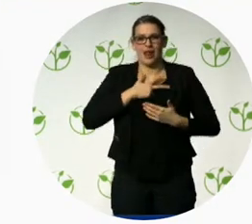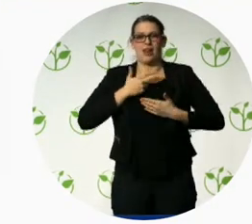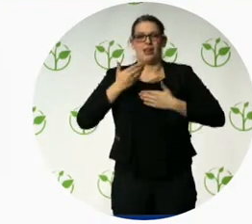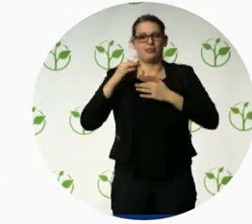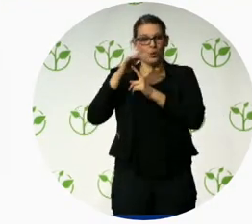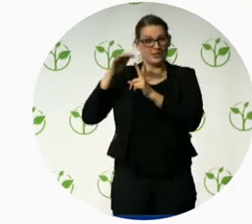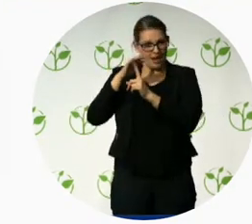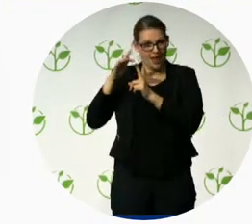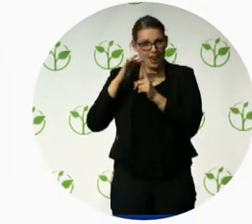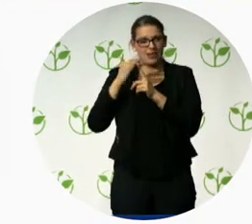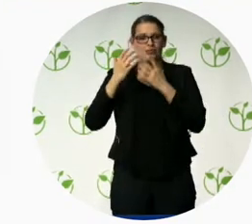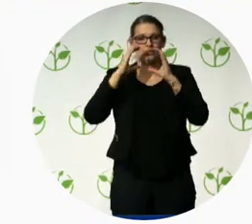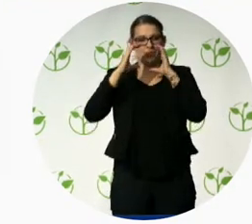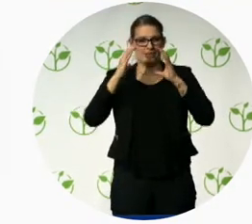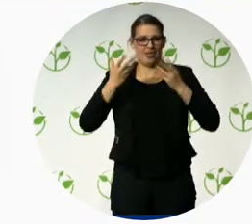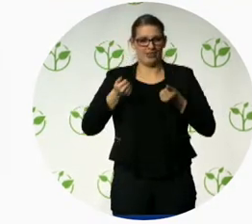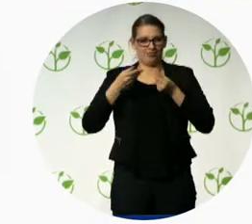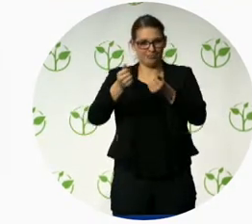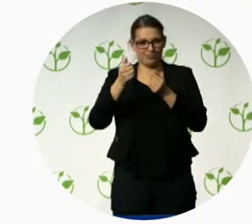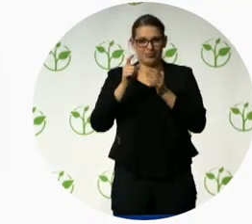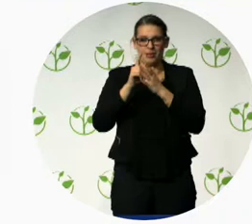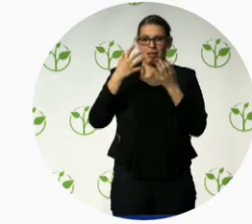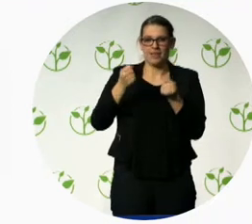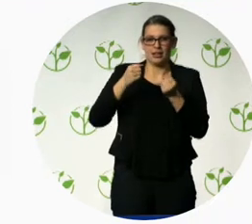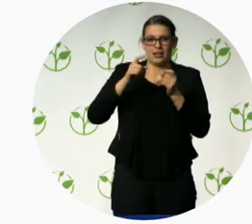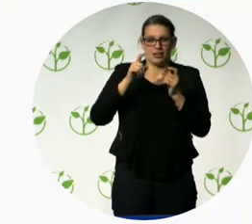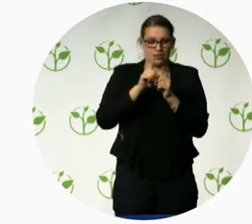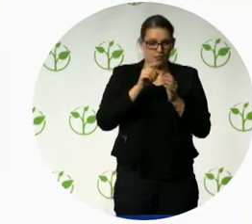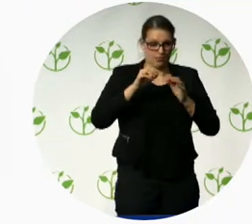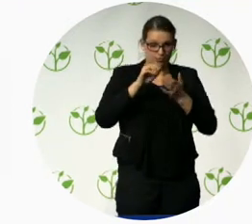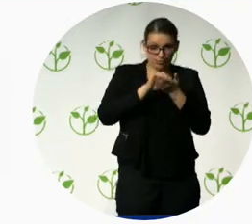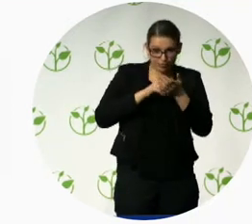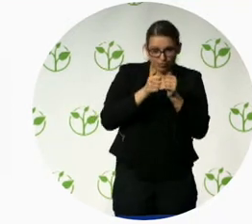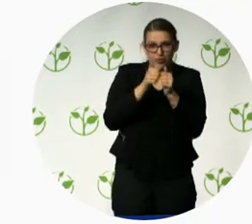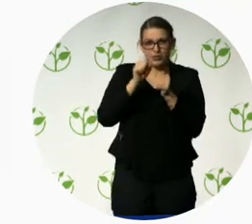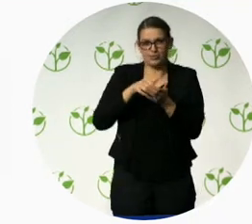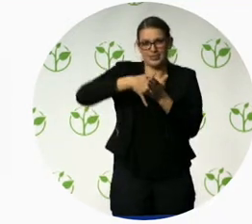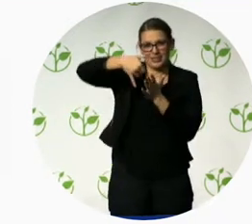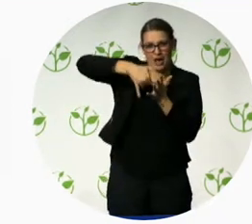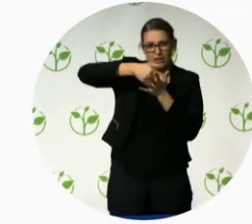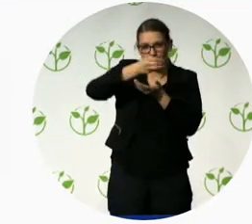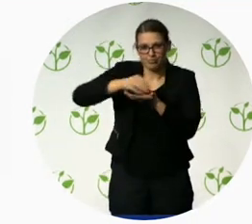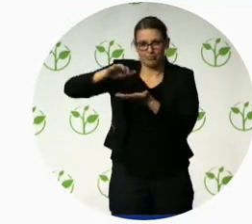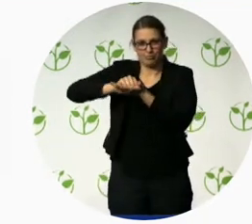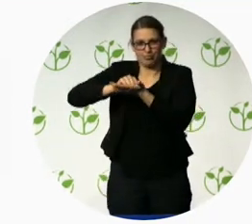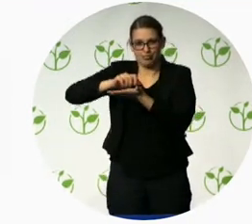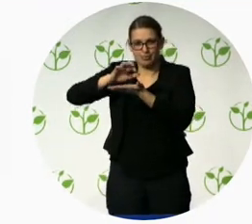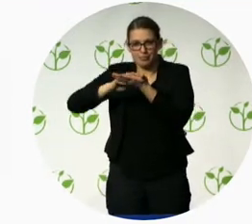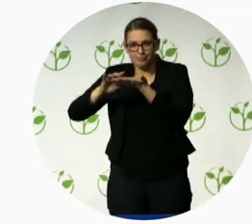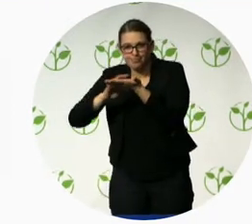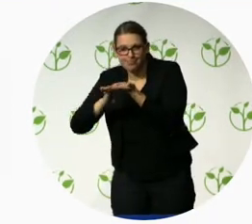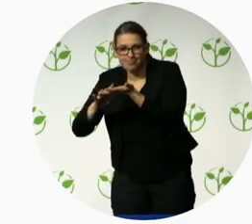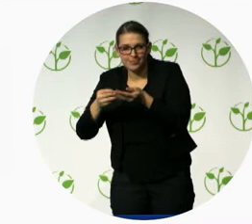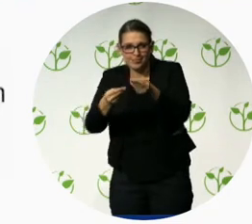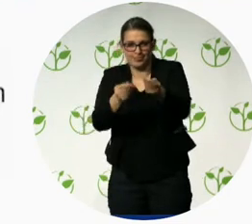scans documents. It tells you people's ages. It does all these things using artificial intelligence. But fundamentally, what does it for me is it changes the